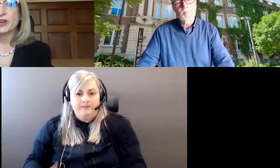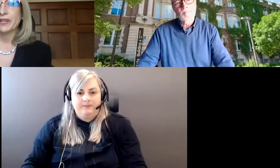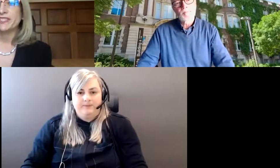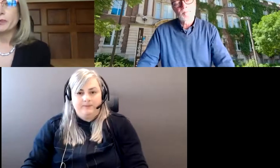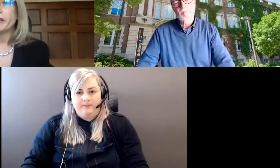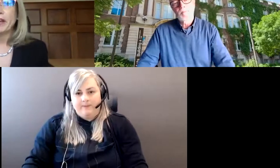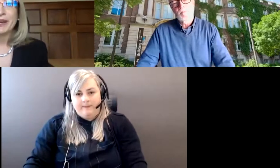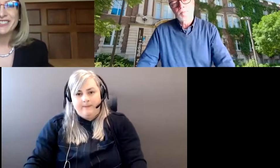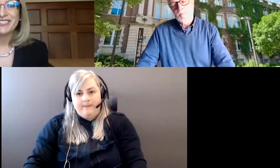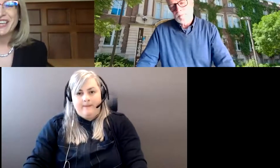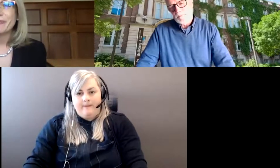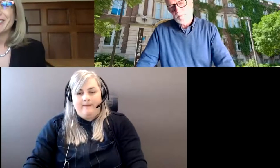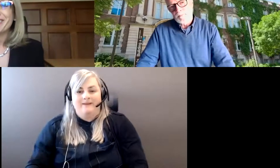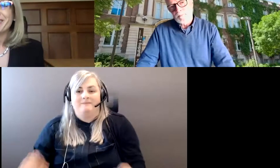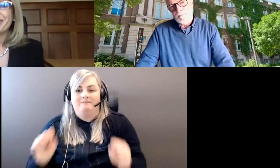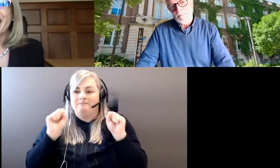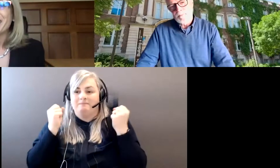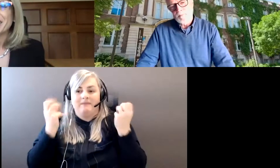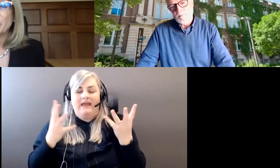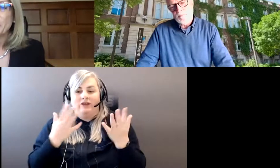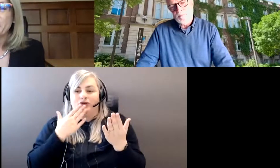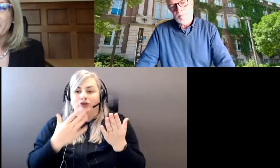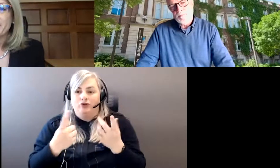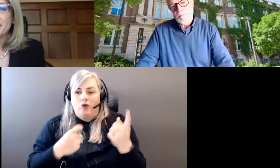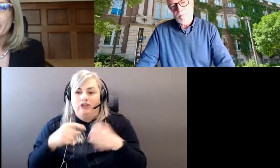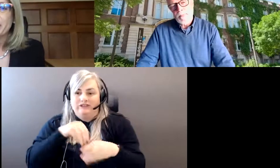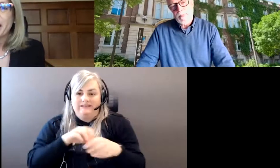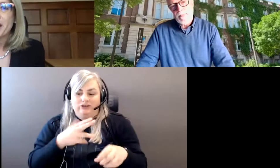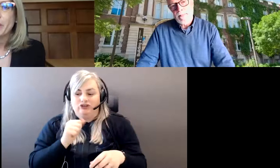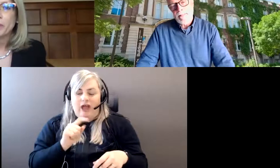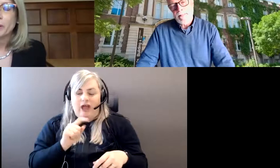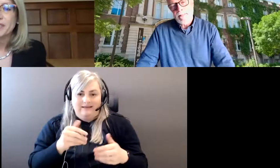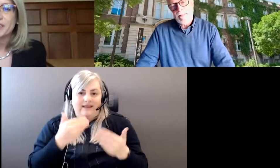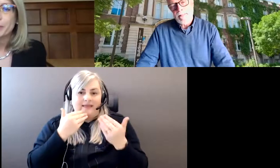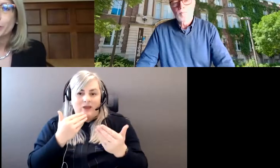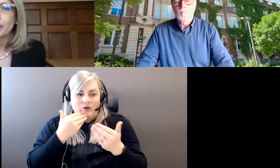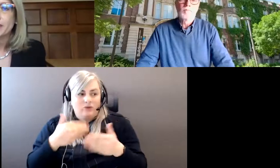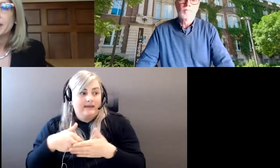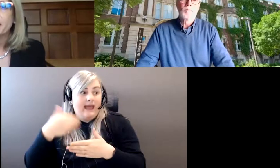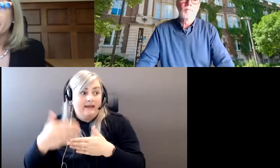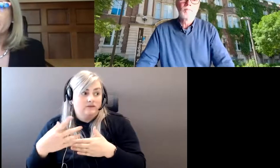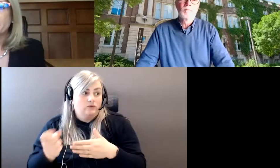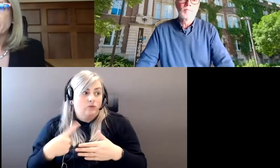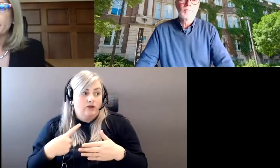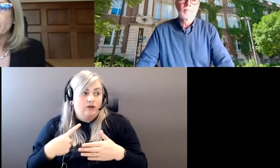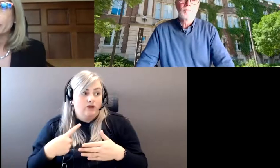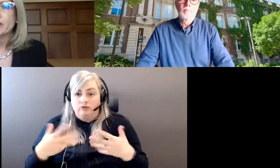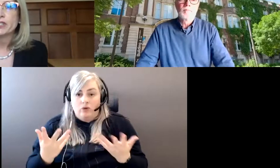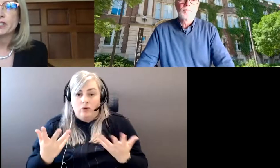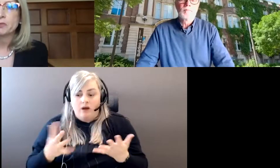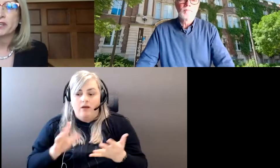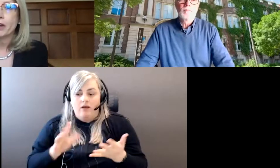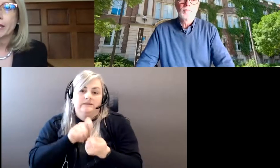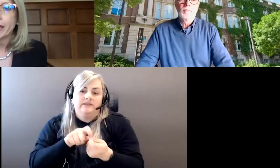Thanks, Joe. And so many great questions coming into the chat. So the next one that I will pose to you is specific to